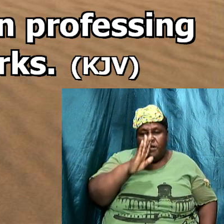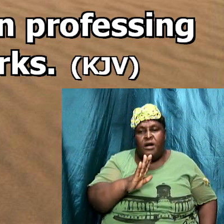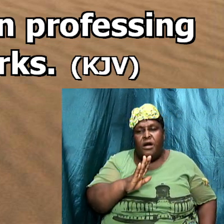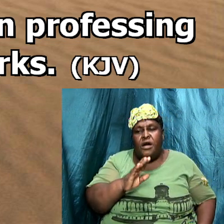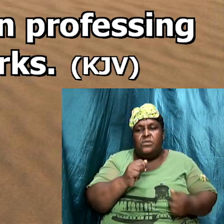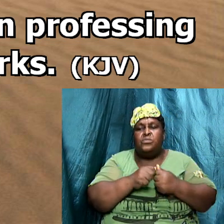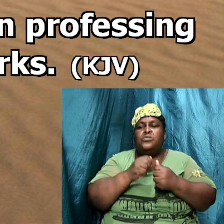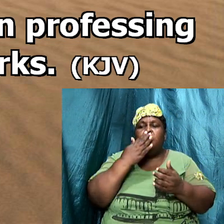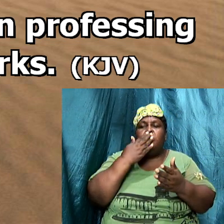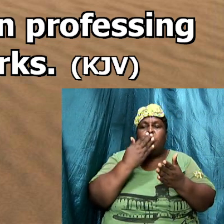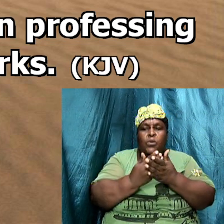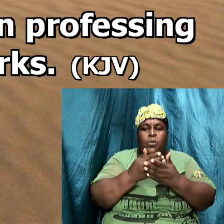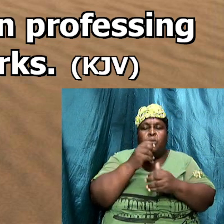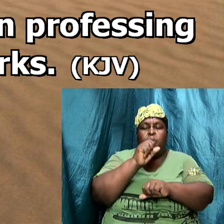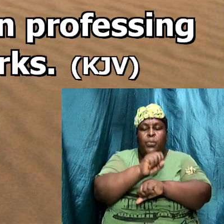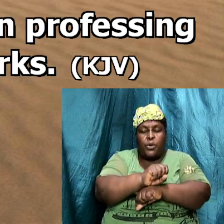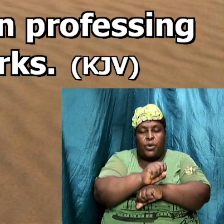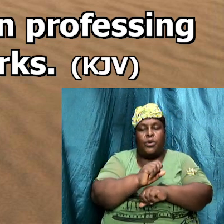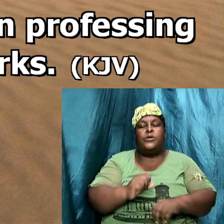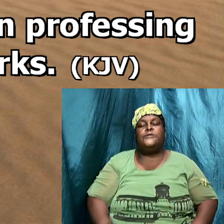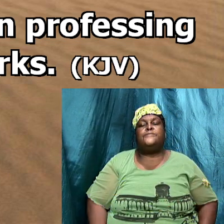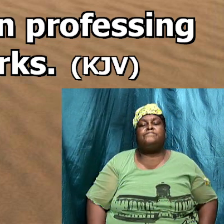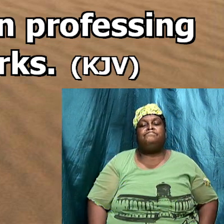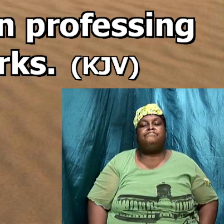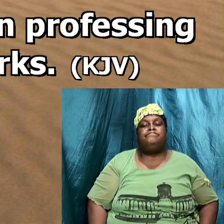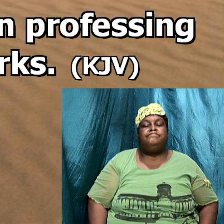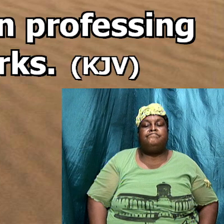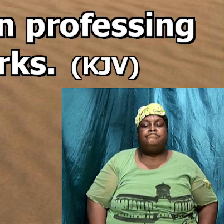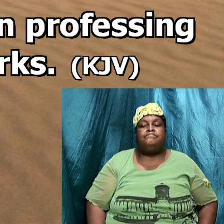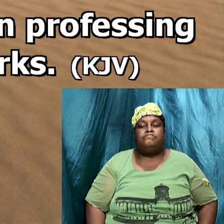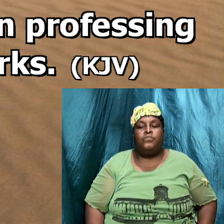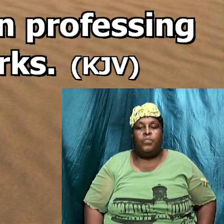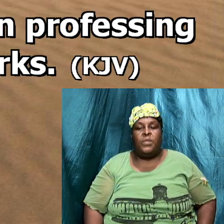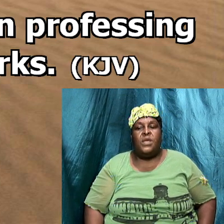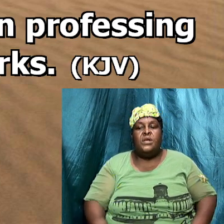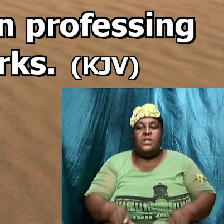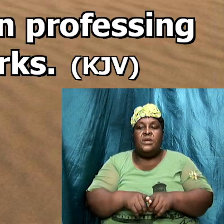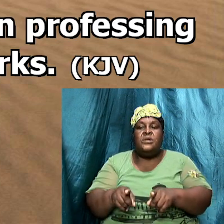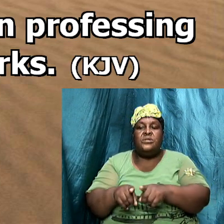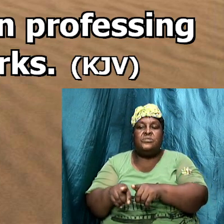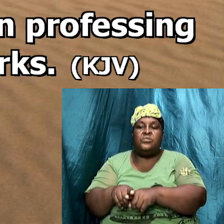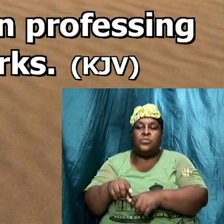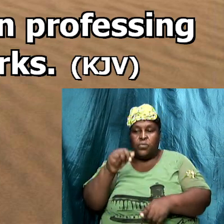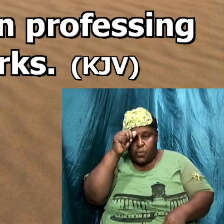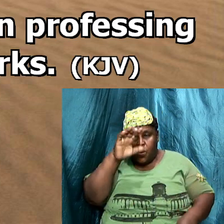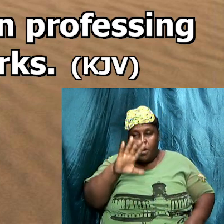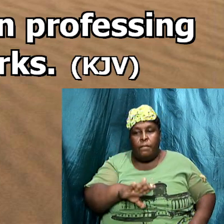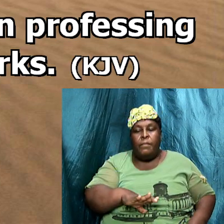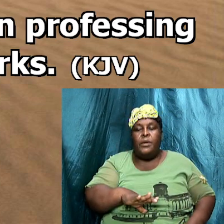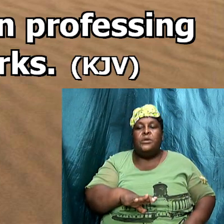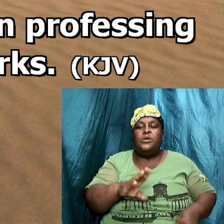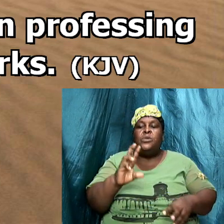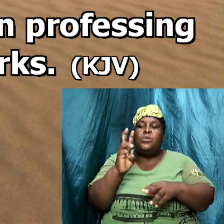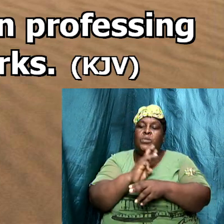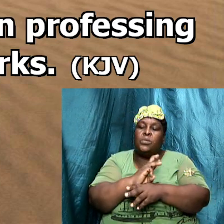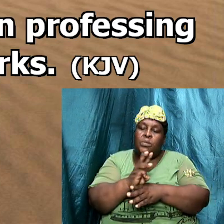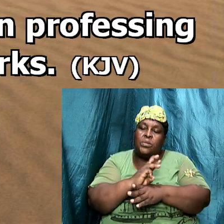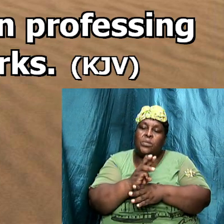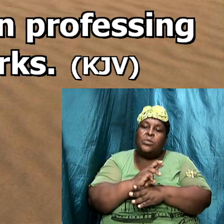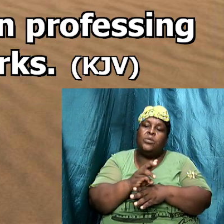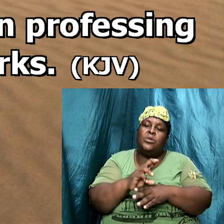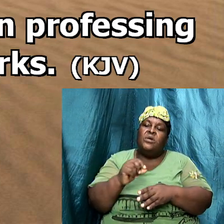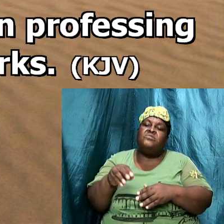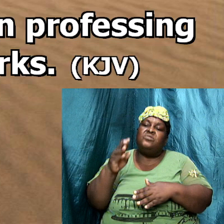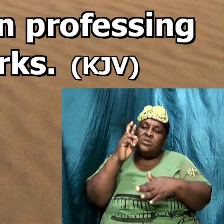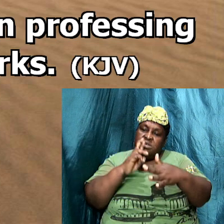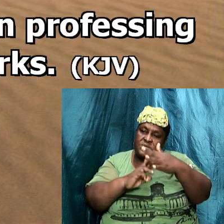English standard version likewise also that woman should adorn themselves in respectable